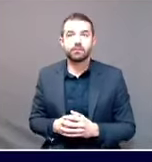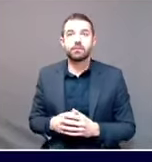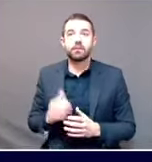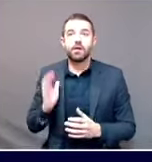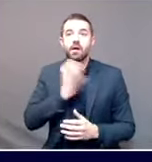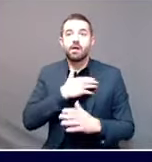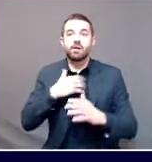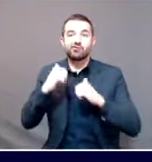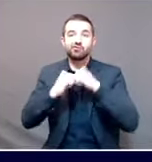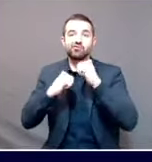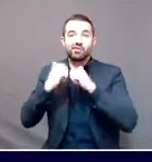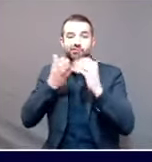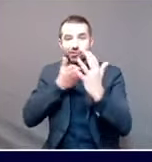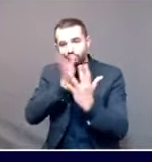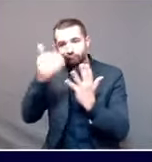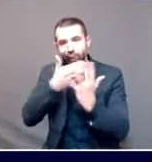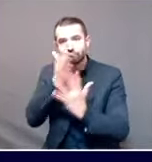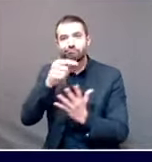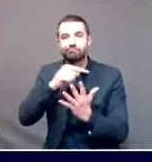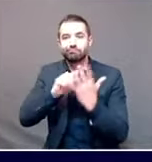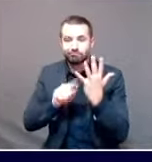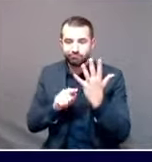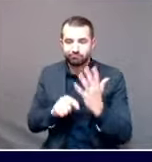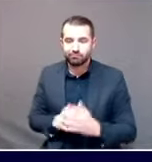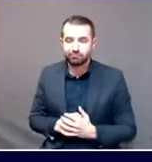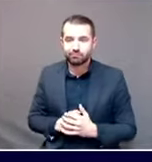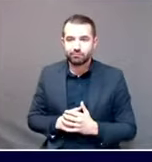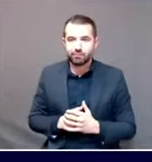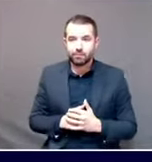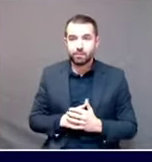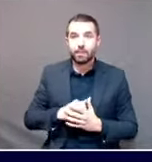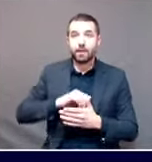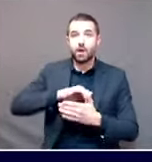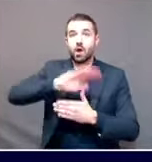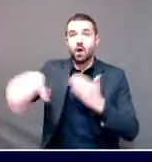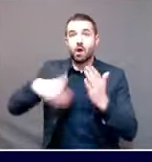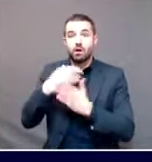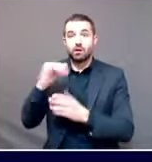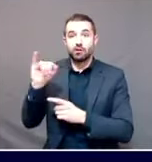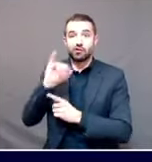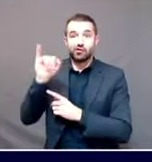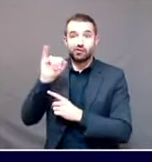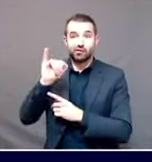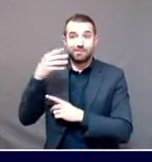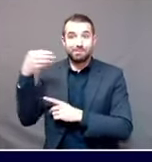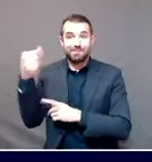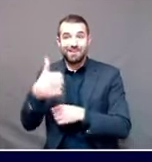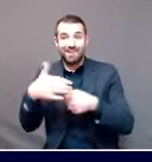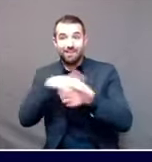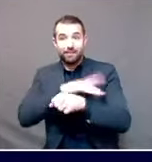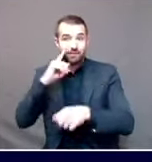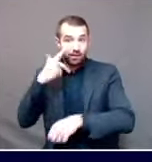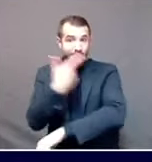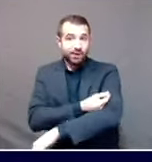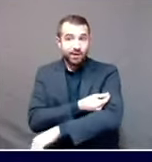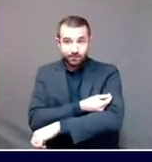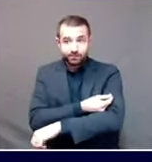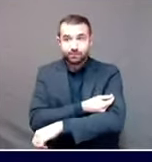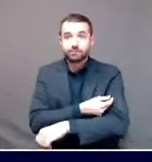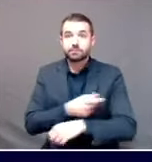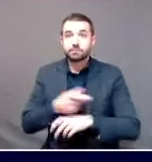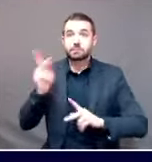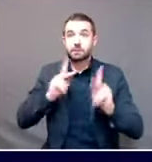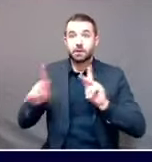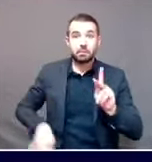it says that all types of insurance will pay providers for administering the vaccine, Medicare, Medicaid